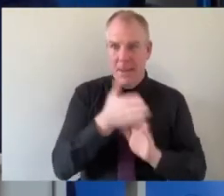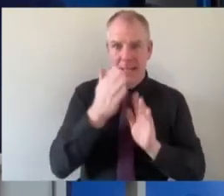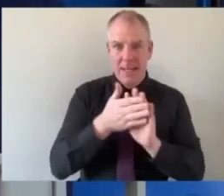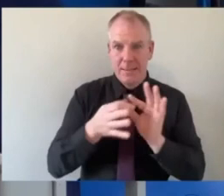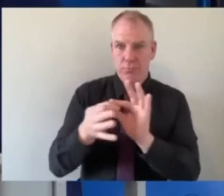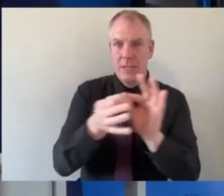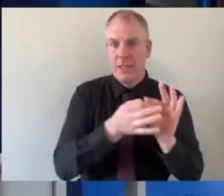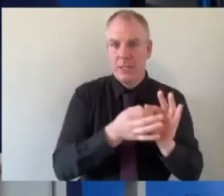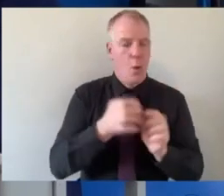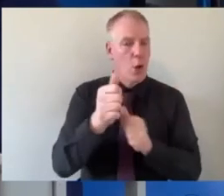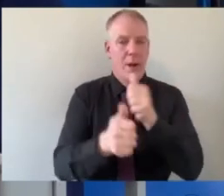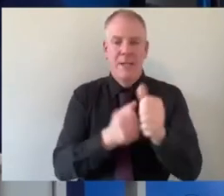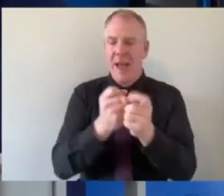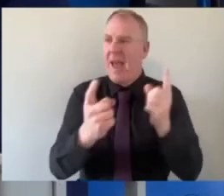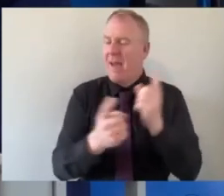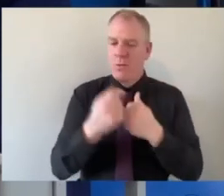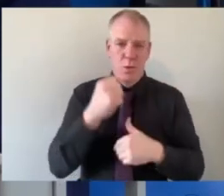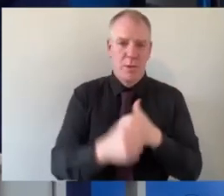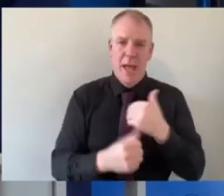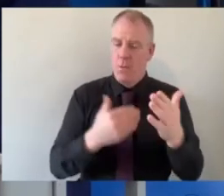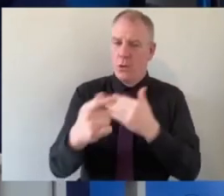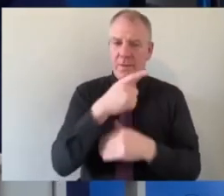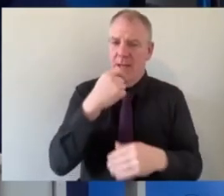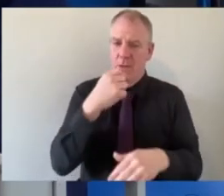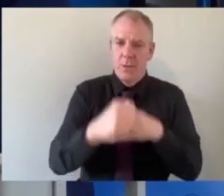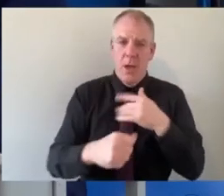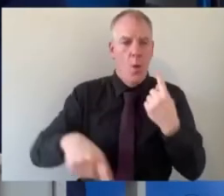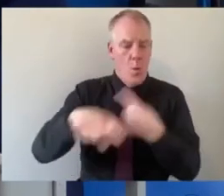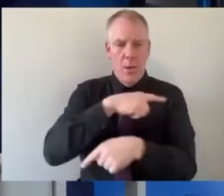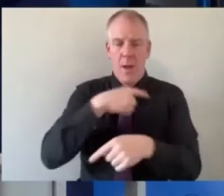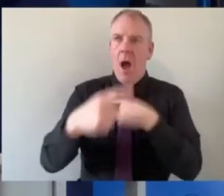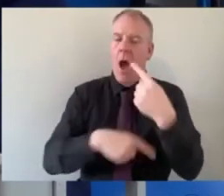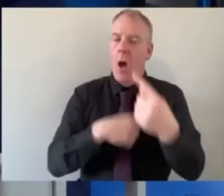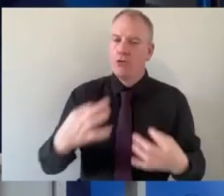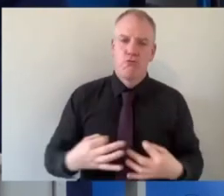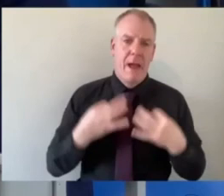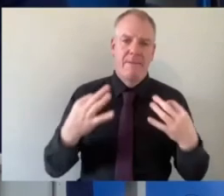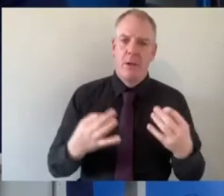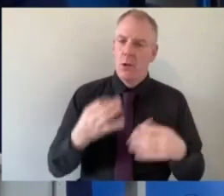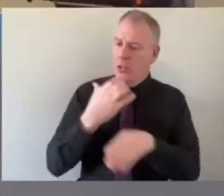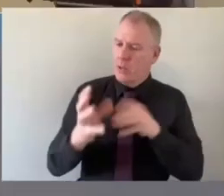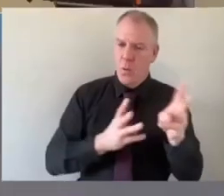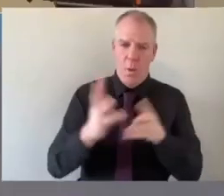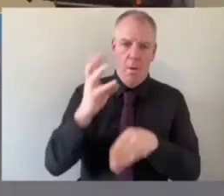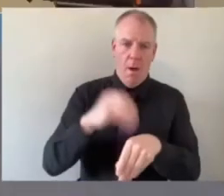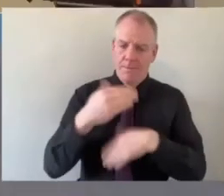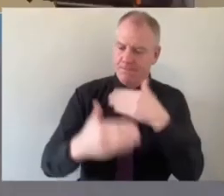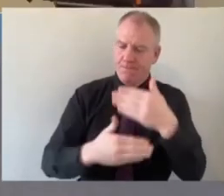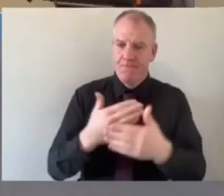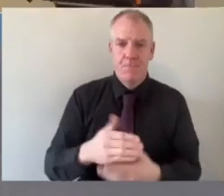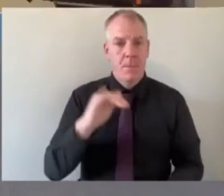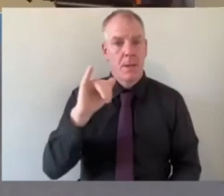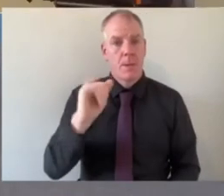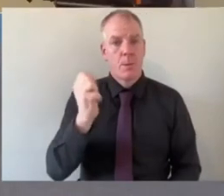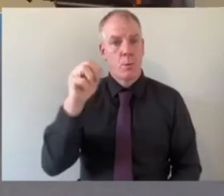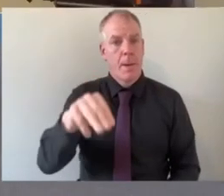today and everyone how articulate you've been but that's something that we've all be constantly grateful and keep after working on jim do you have any thoughts